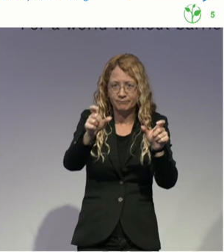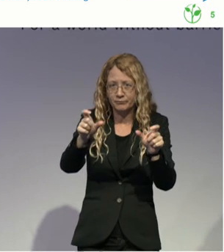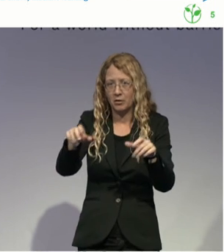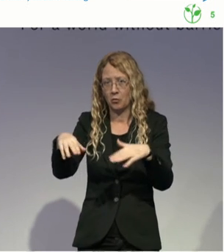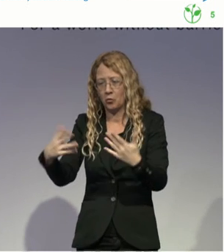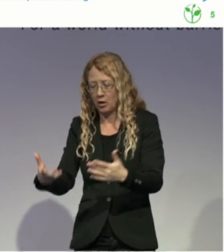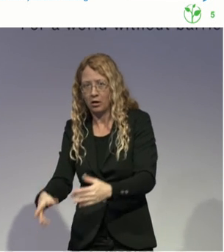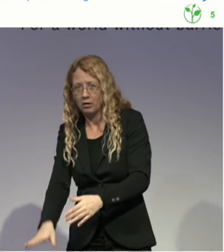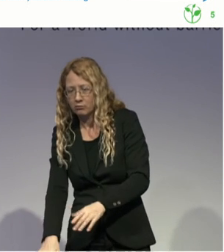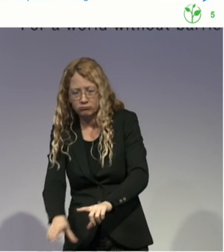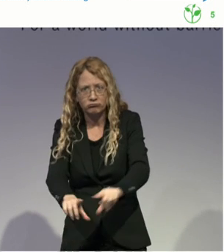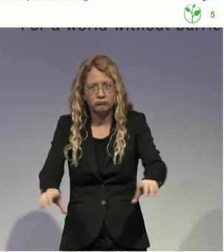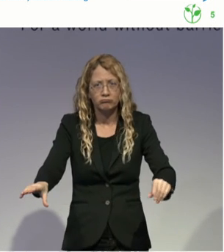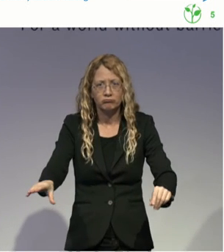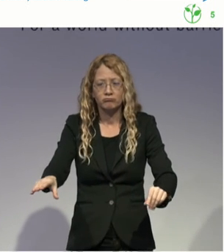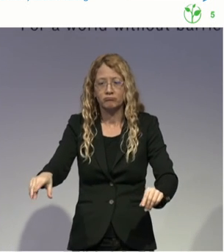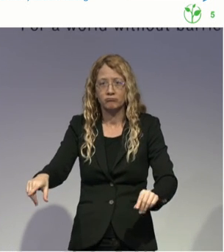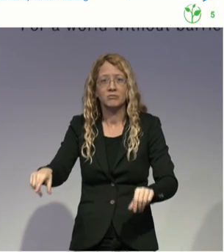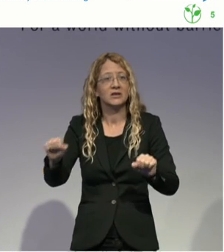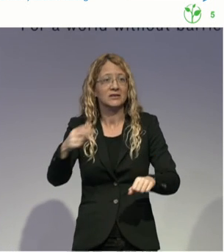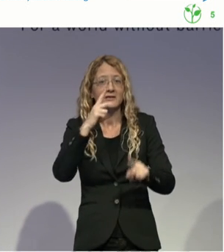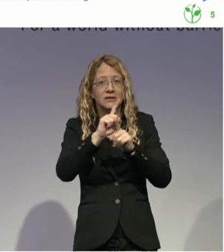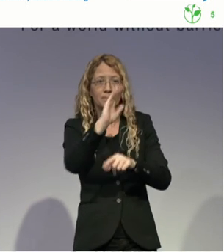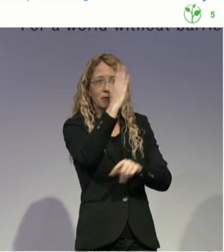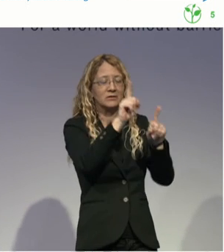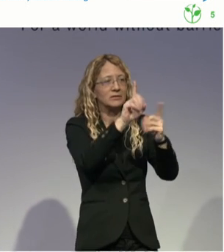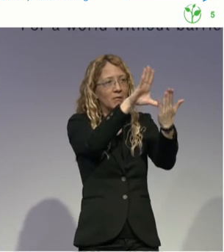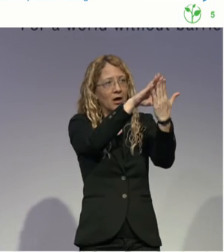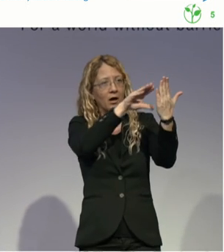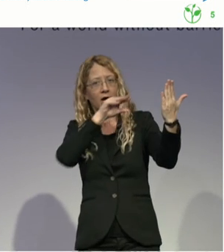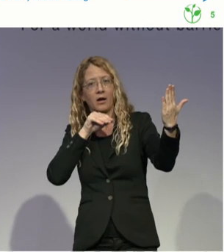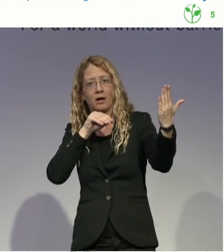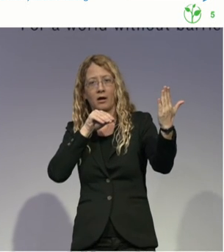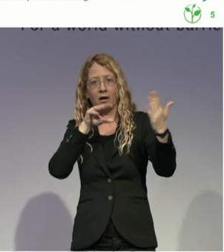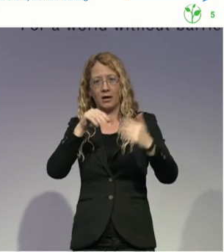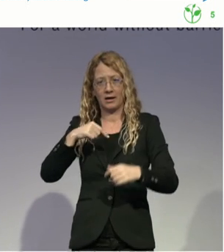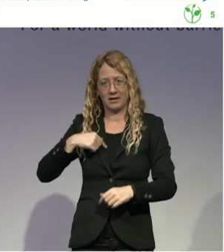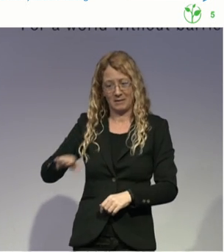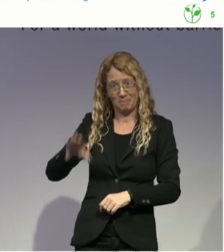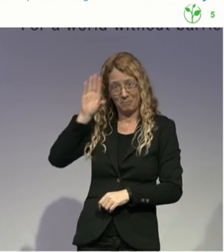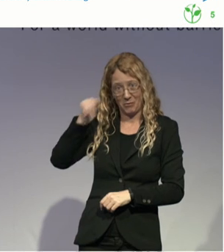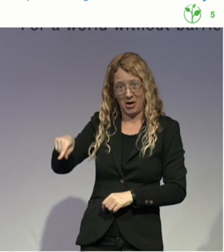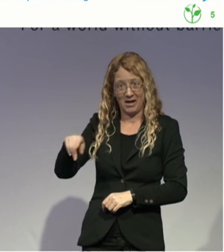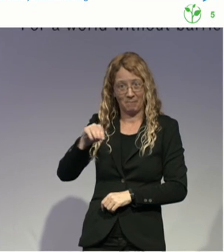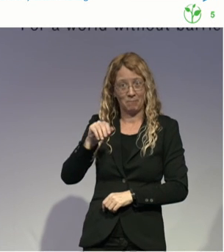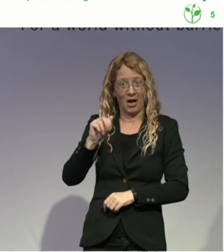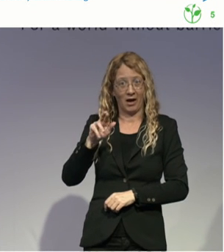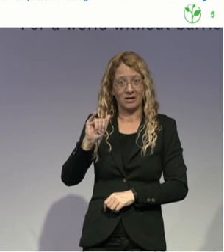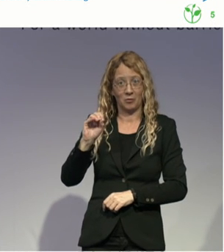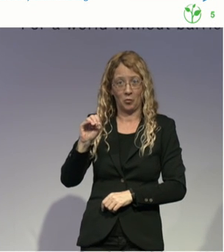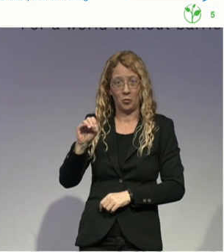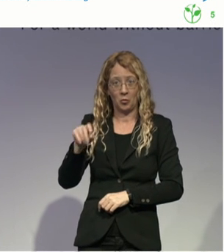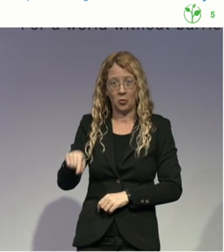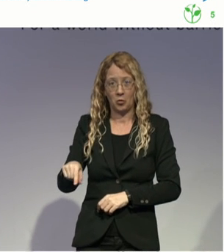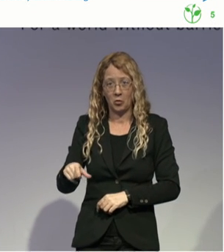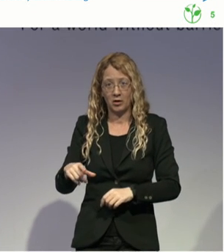Mario that are not able, due to the motor impairment, to grab an object, the simple fact that they